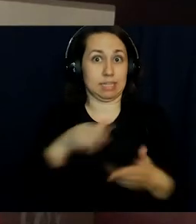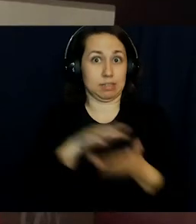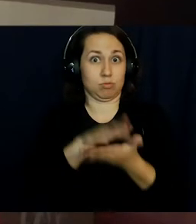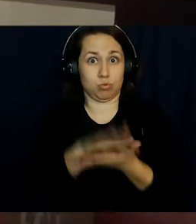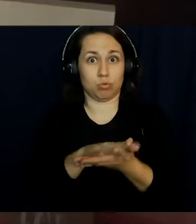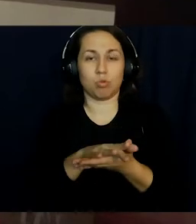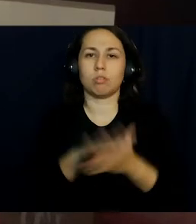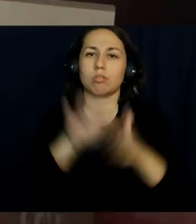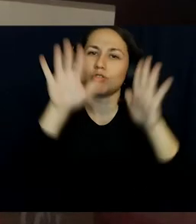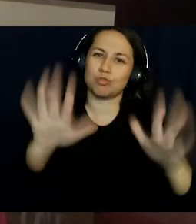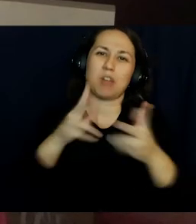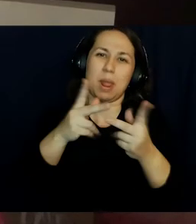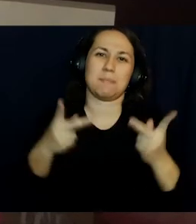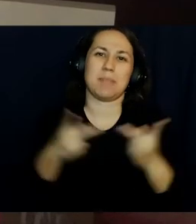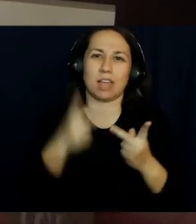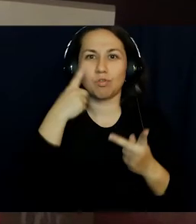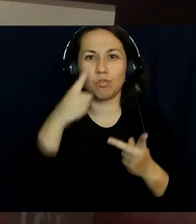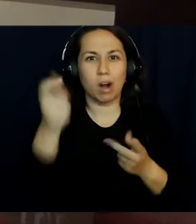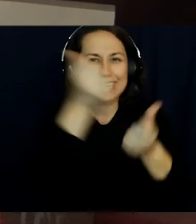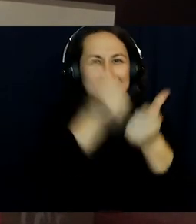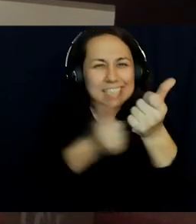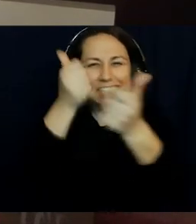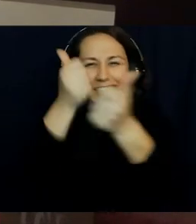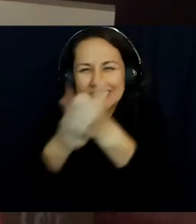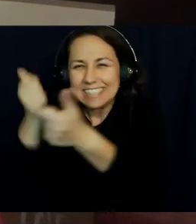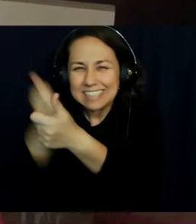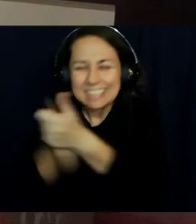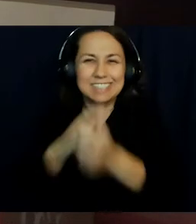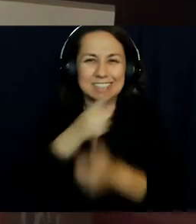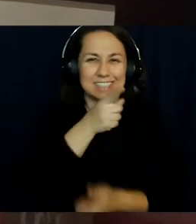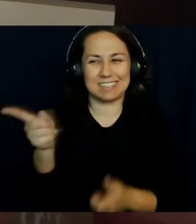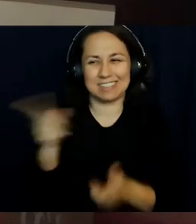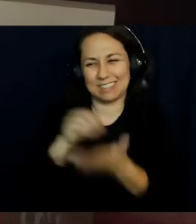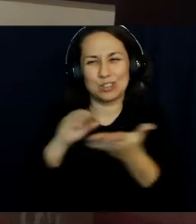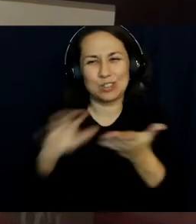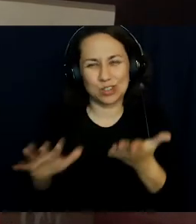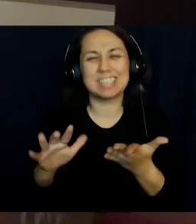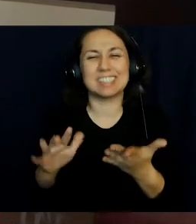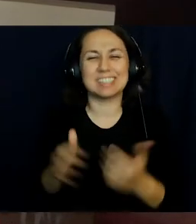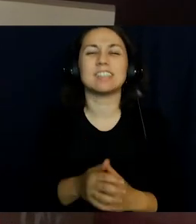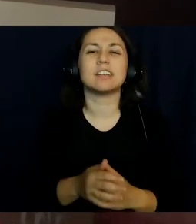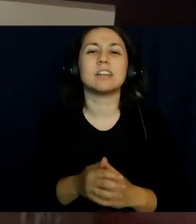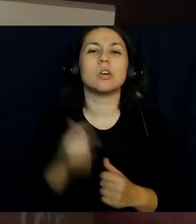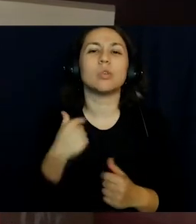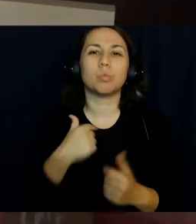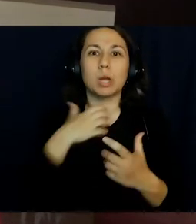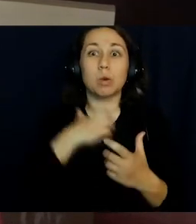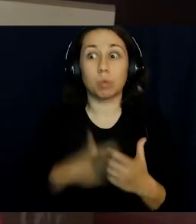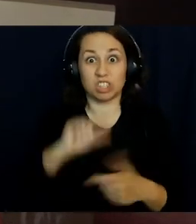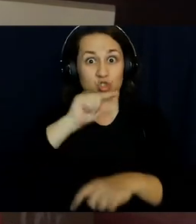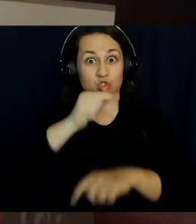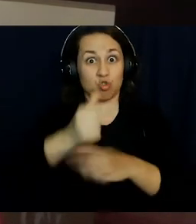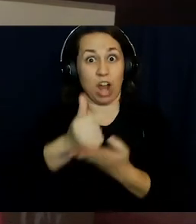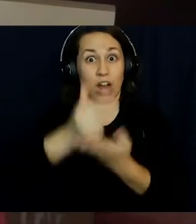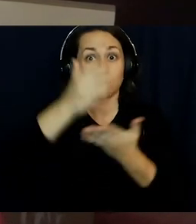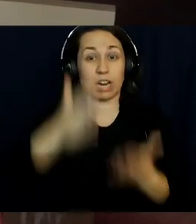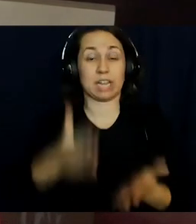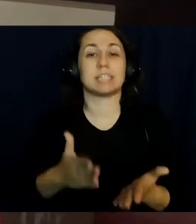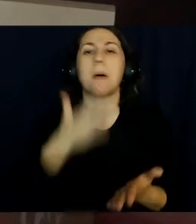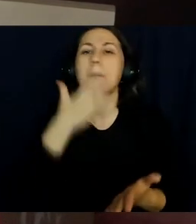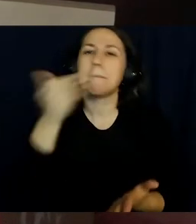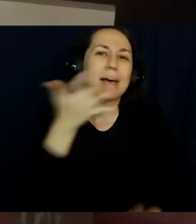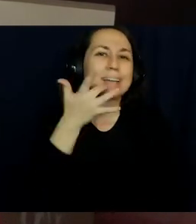make Lauren Grissett Academy a great place for each and every one of our students. We wish our graduates